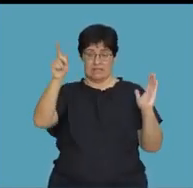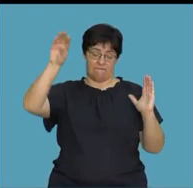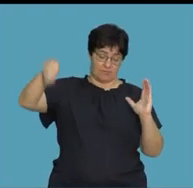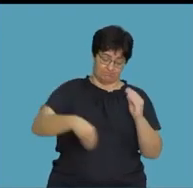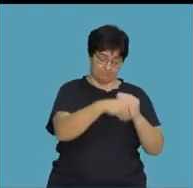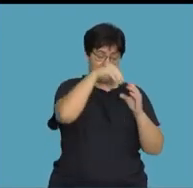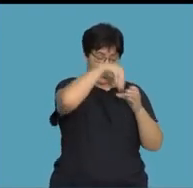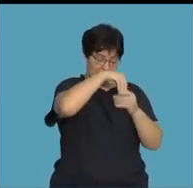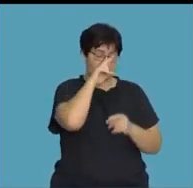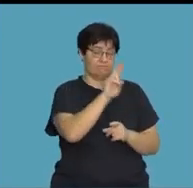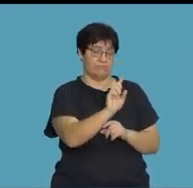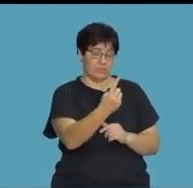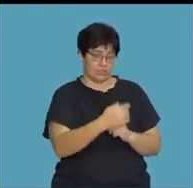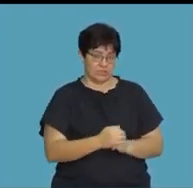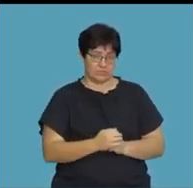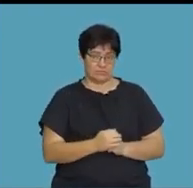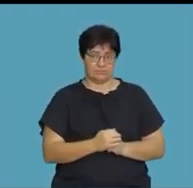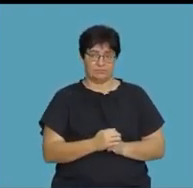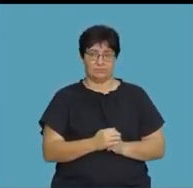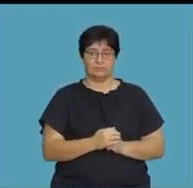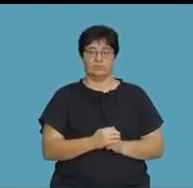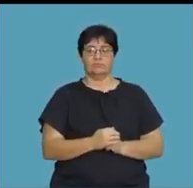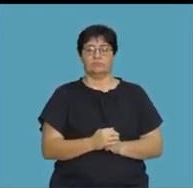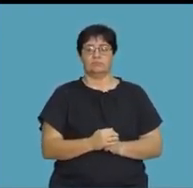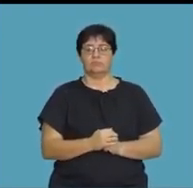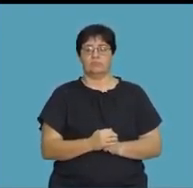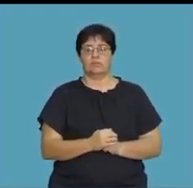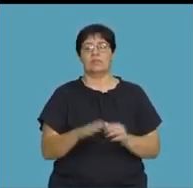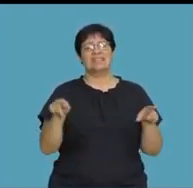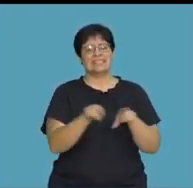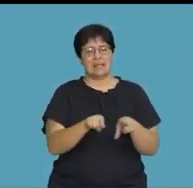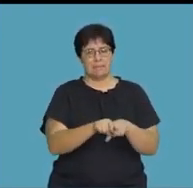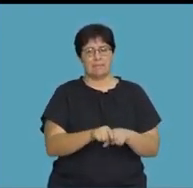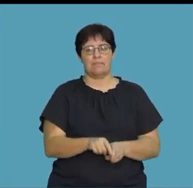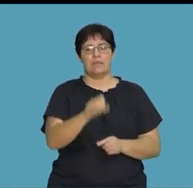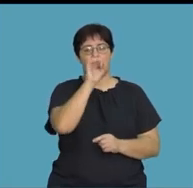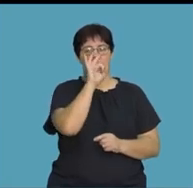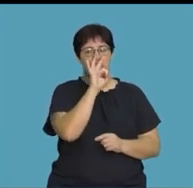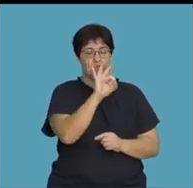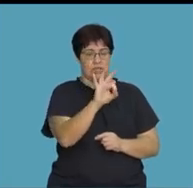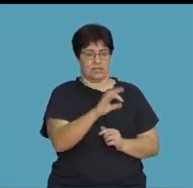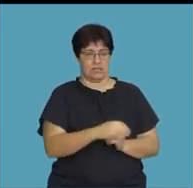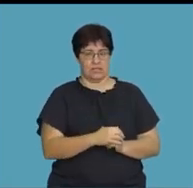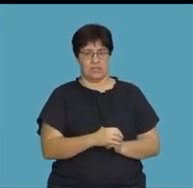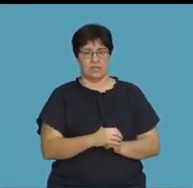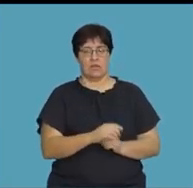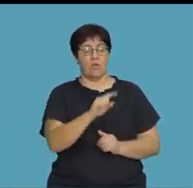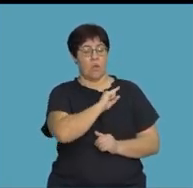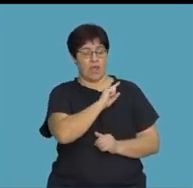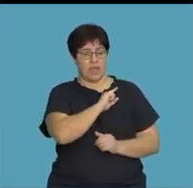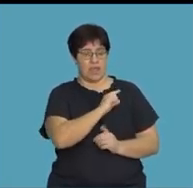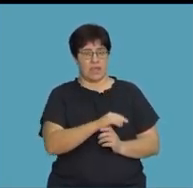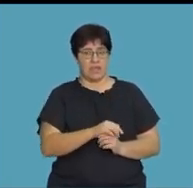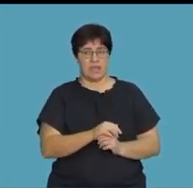outside the bracket. So that will therefore mean this is going to be the same as 3, right?